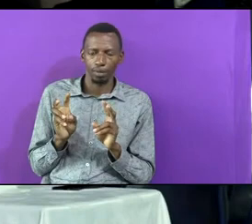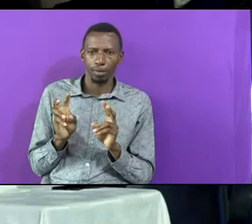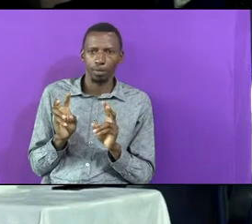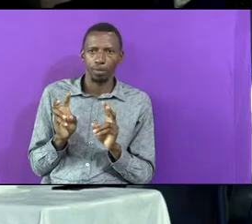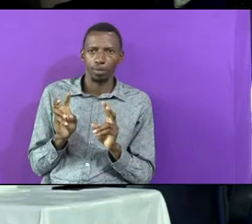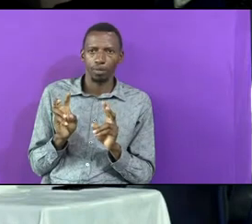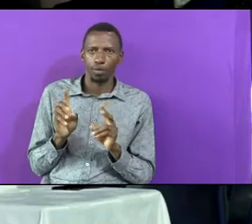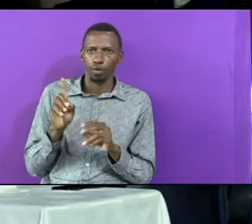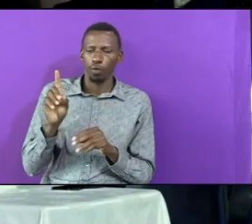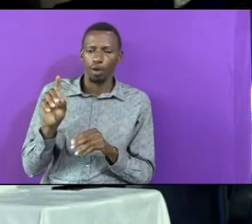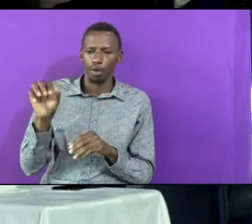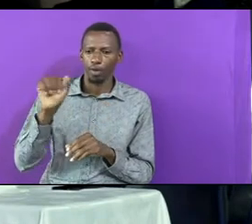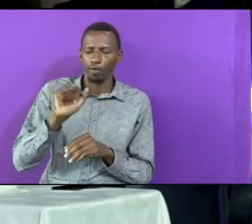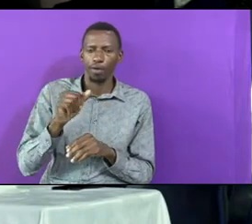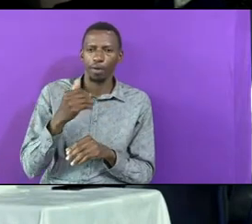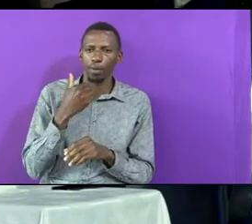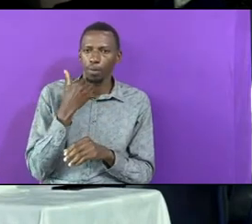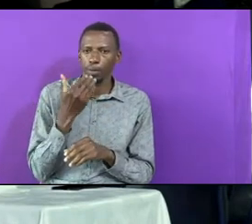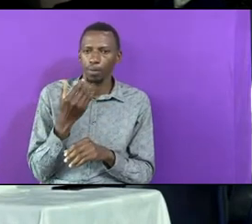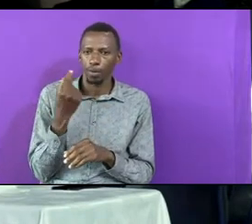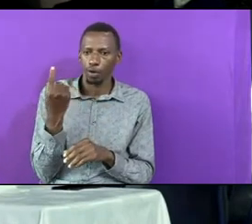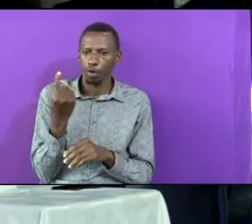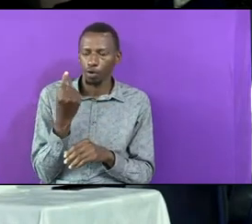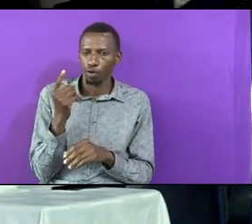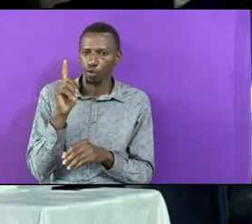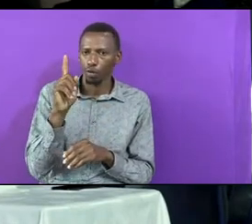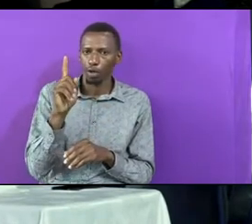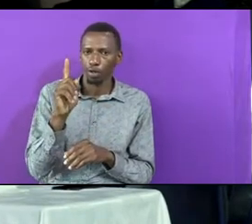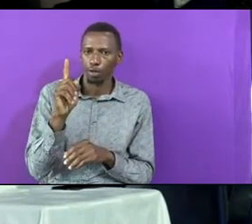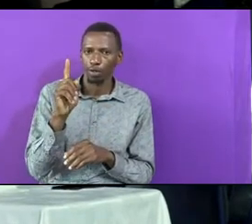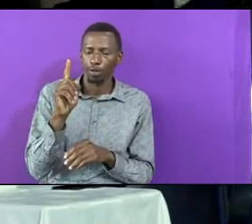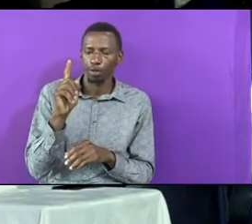Vehicle Except One Blue One Pro Box